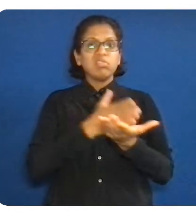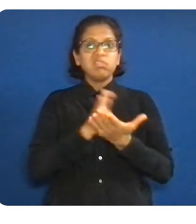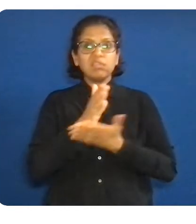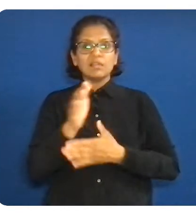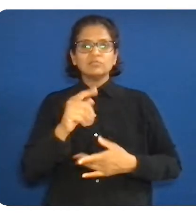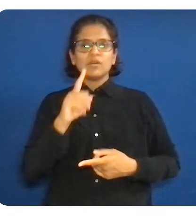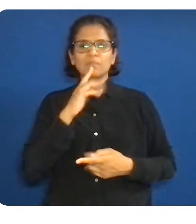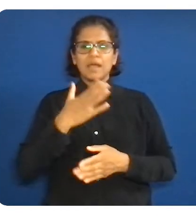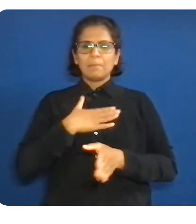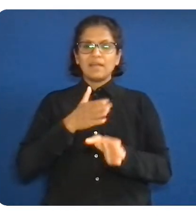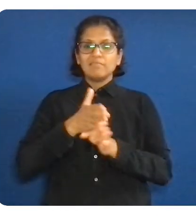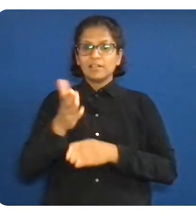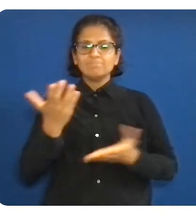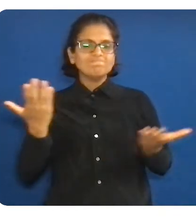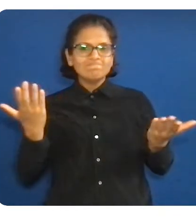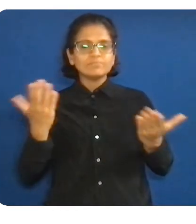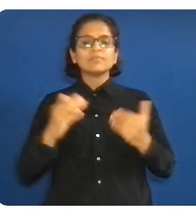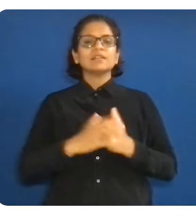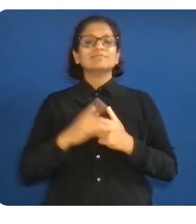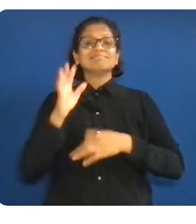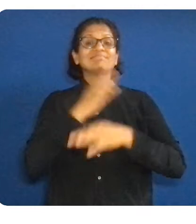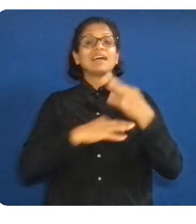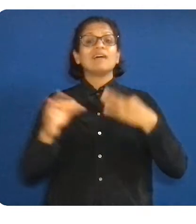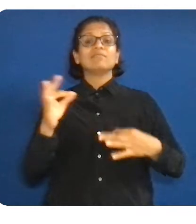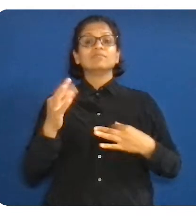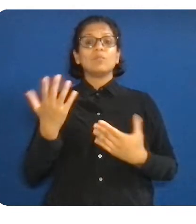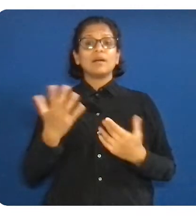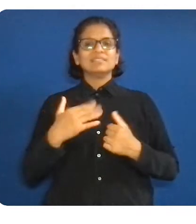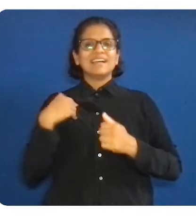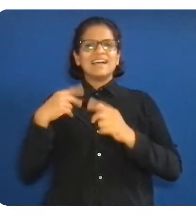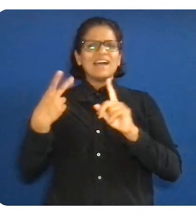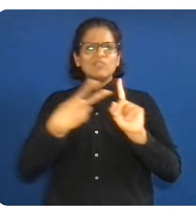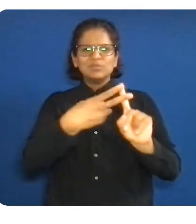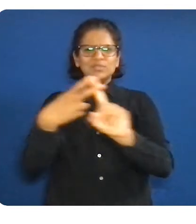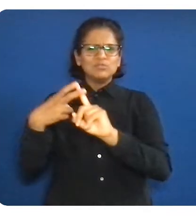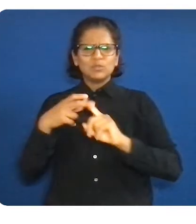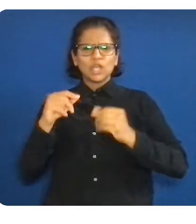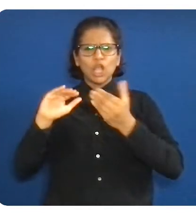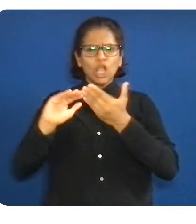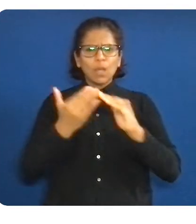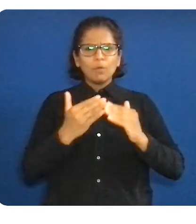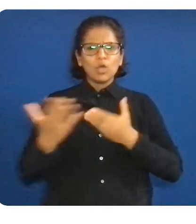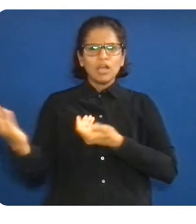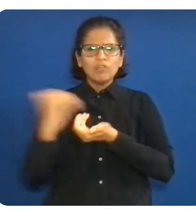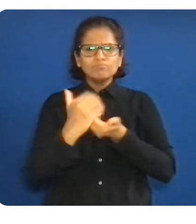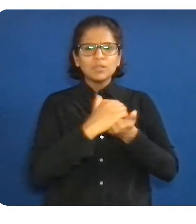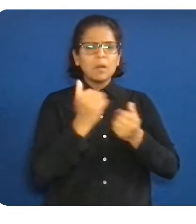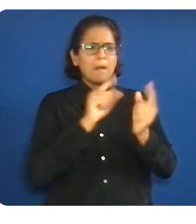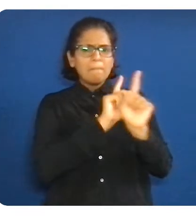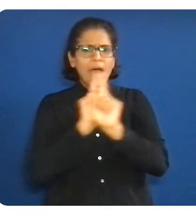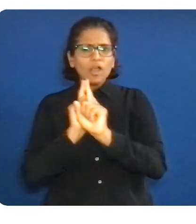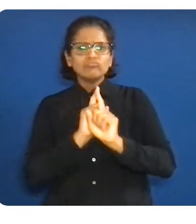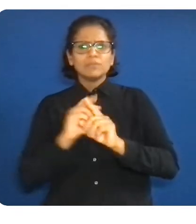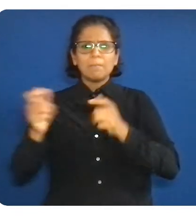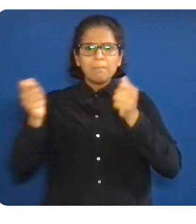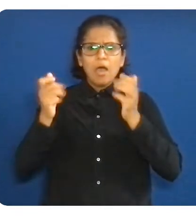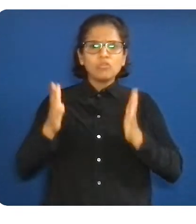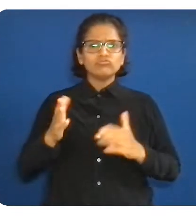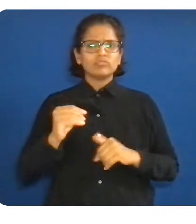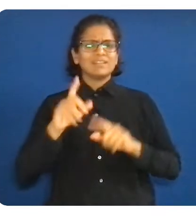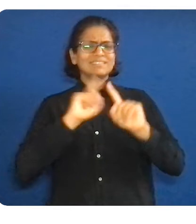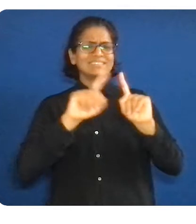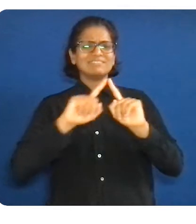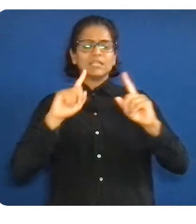managers, and inspirational voices who helped me find my path. And that's an idea that I want to focus on today.